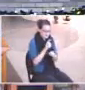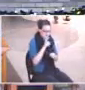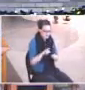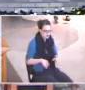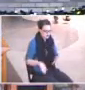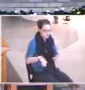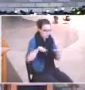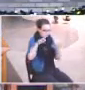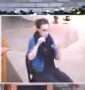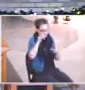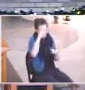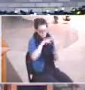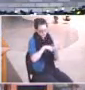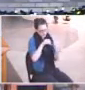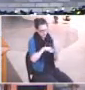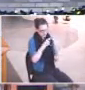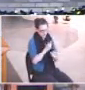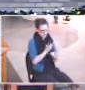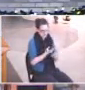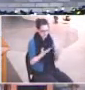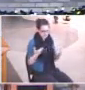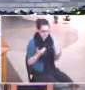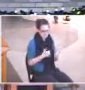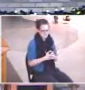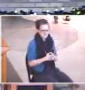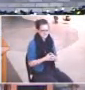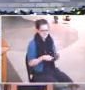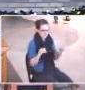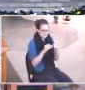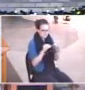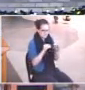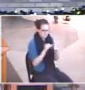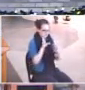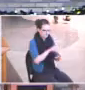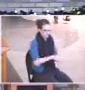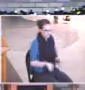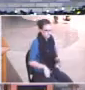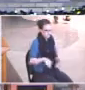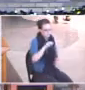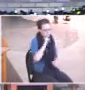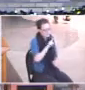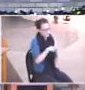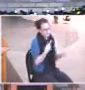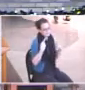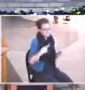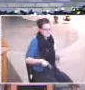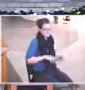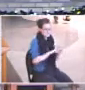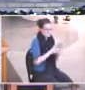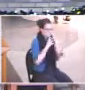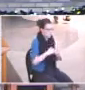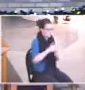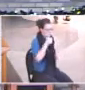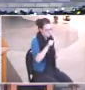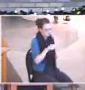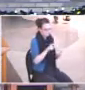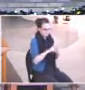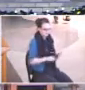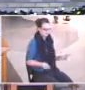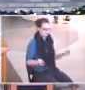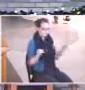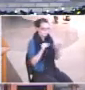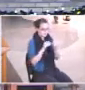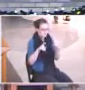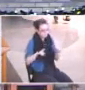grow up and they learn the right things. There's more to growing up than just physically getting older. mean, a person